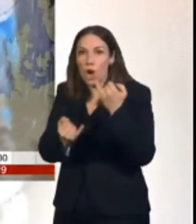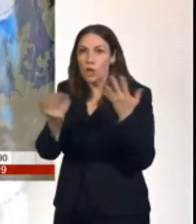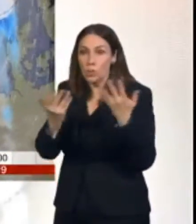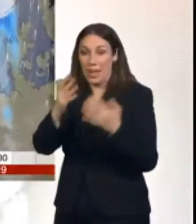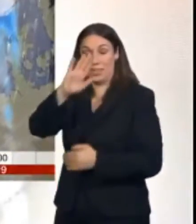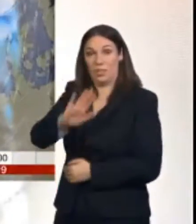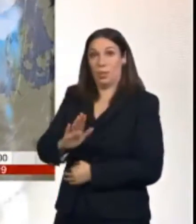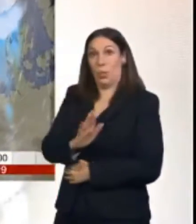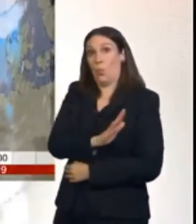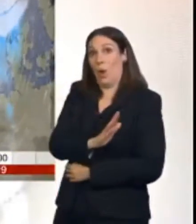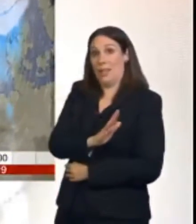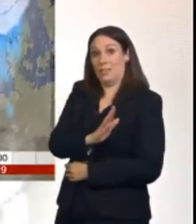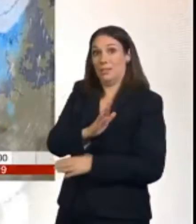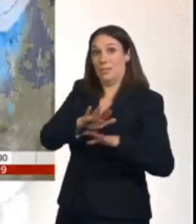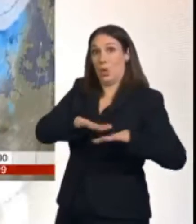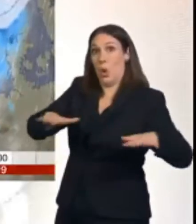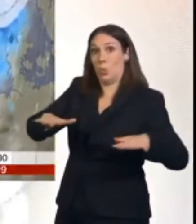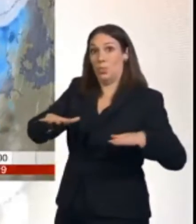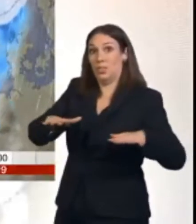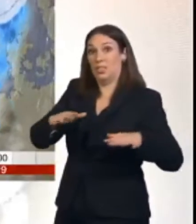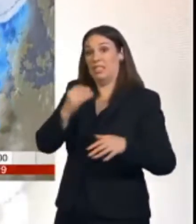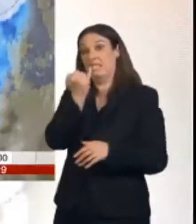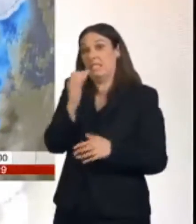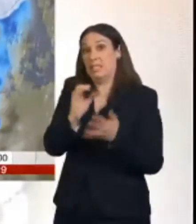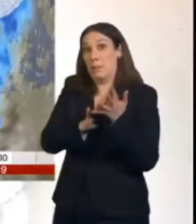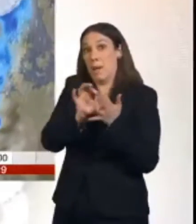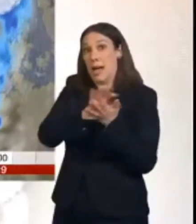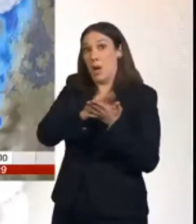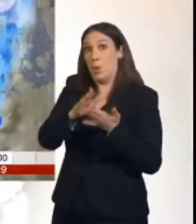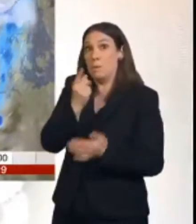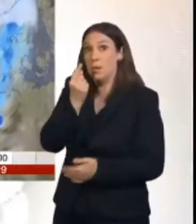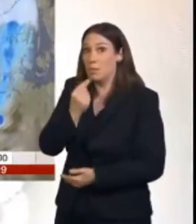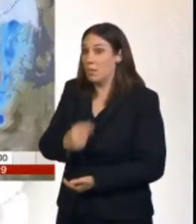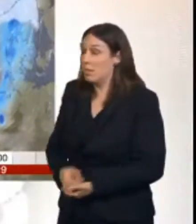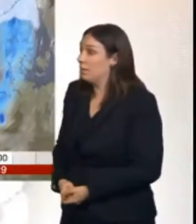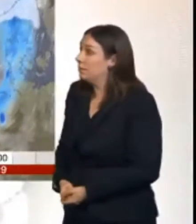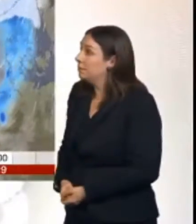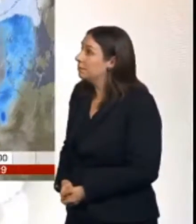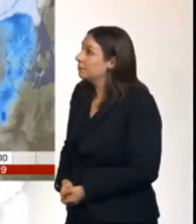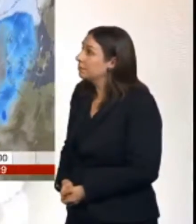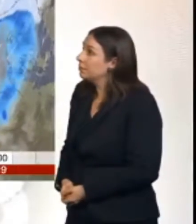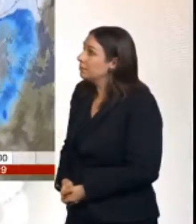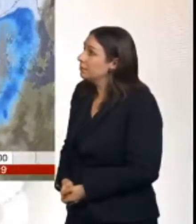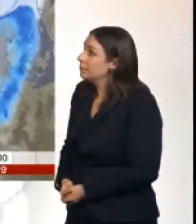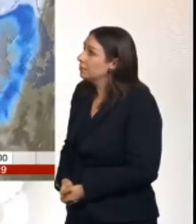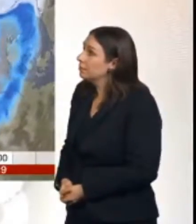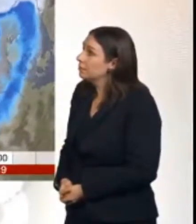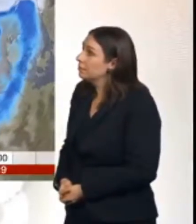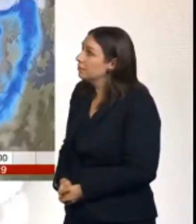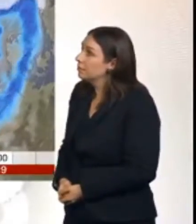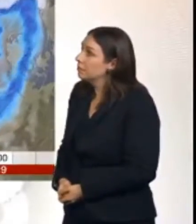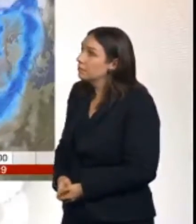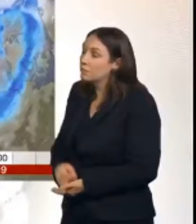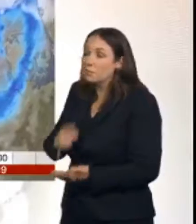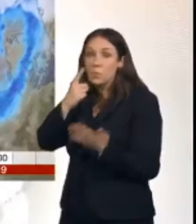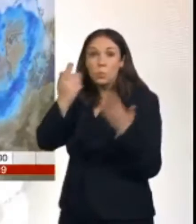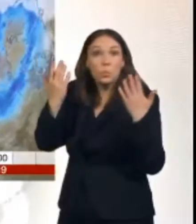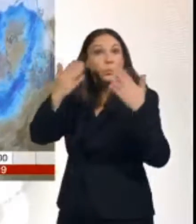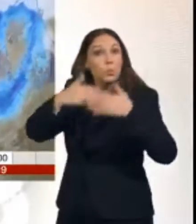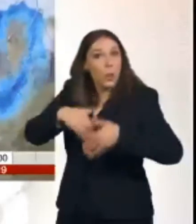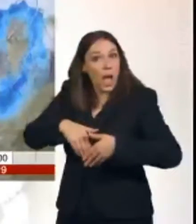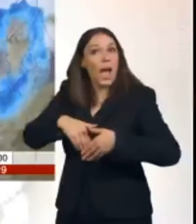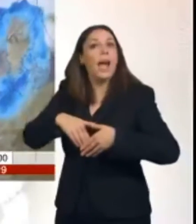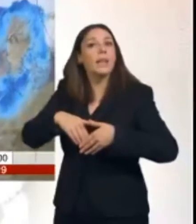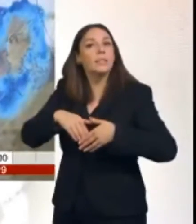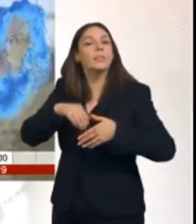56 in round of gusts. Maybe a little bit more. Certainly possible. Now the winds will ease just a touch tonight. Still be going to be a breezy night. Rain eases off for a